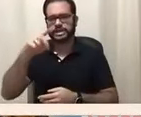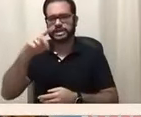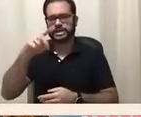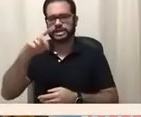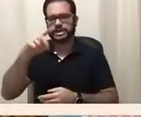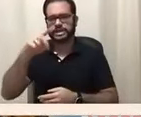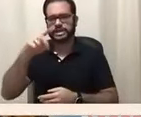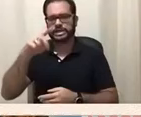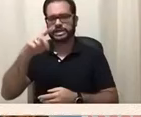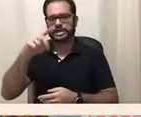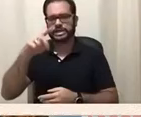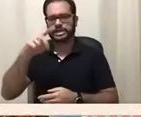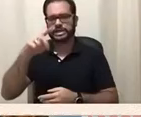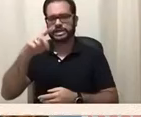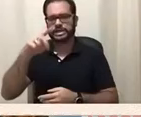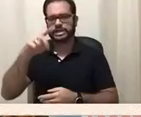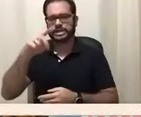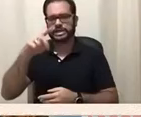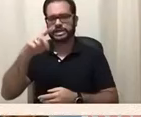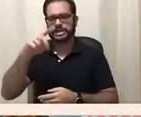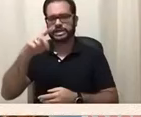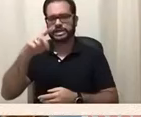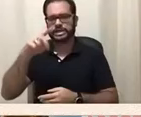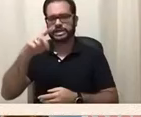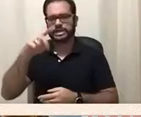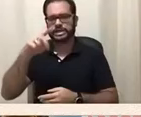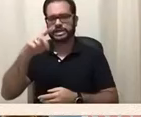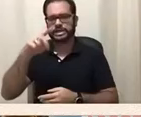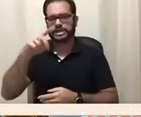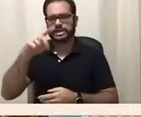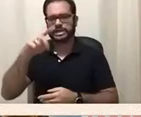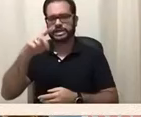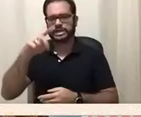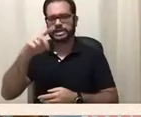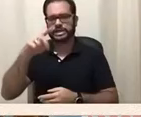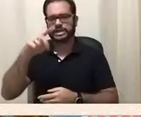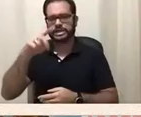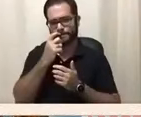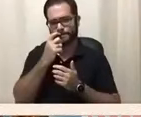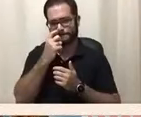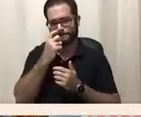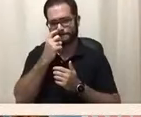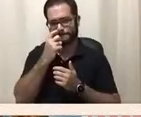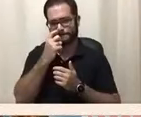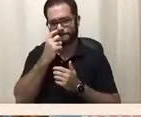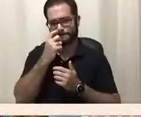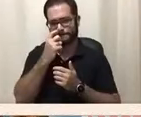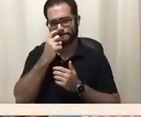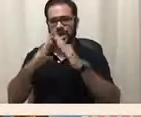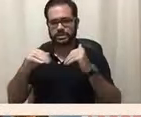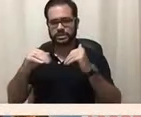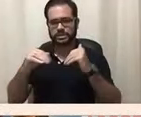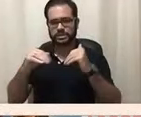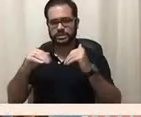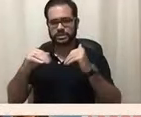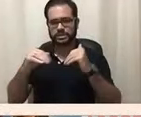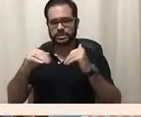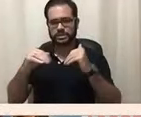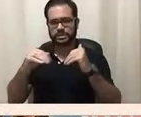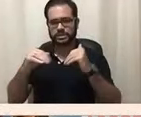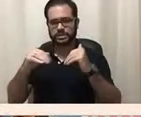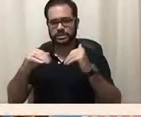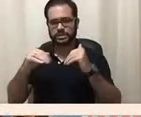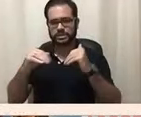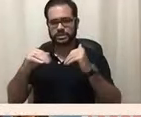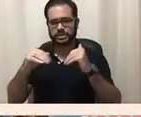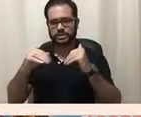Mandated accessible housing and new projects. The Fair Housing Amendments Act of 1988 expands